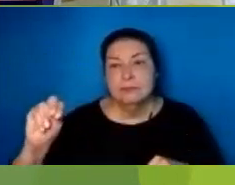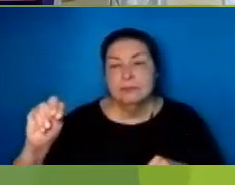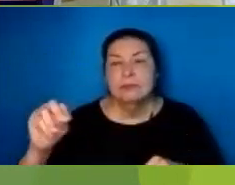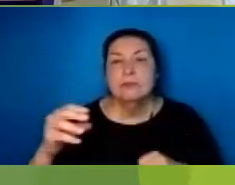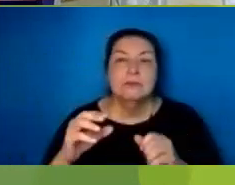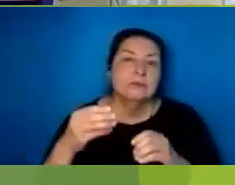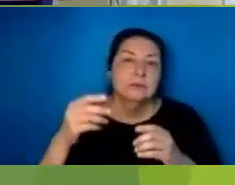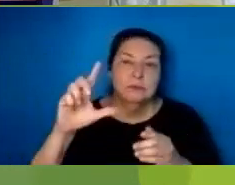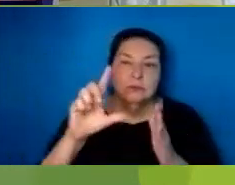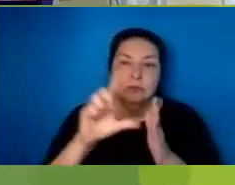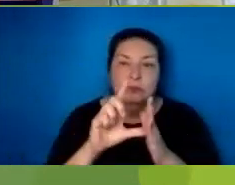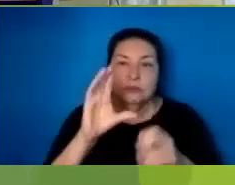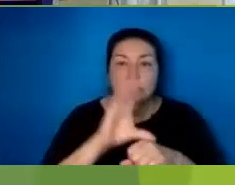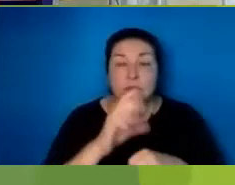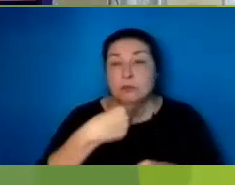service.